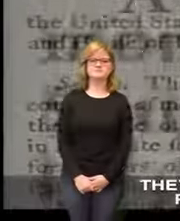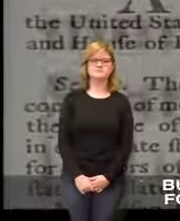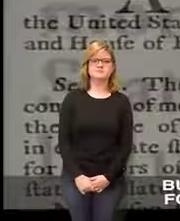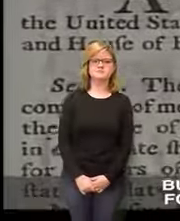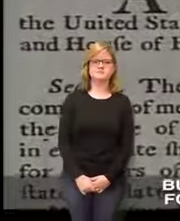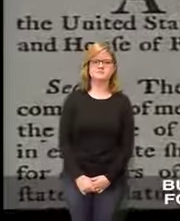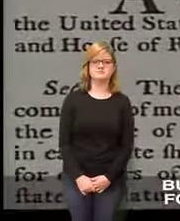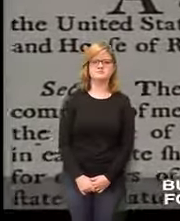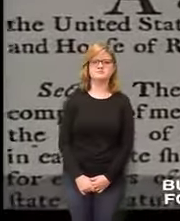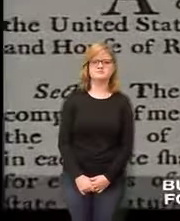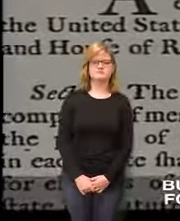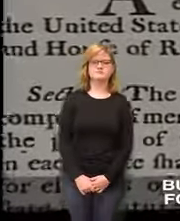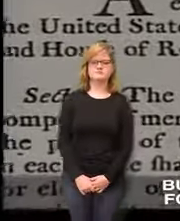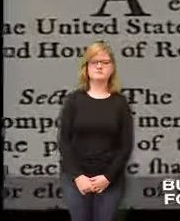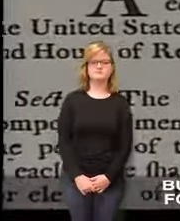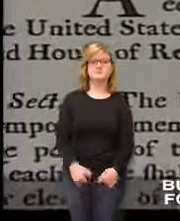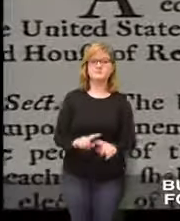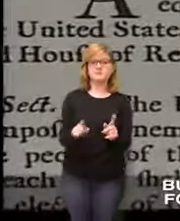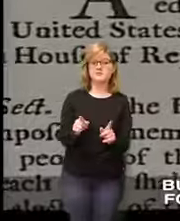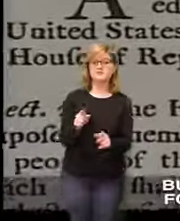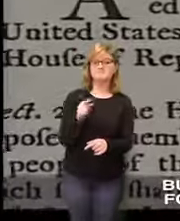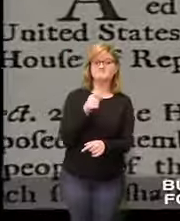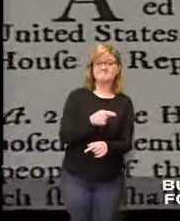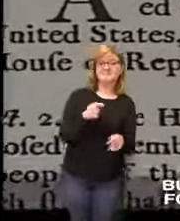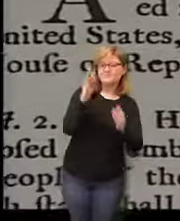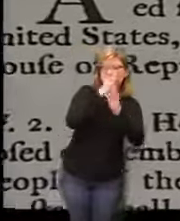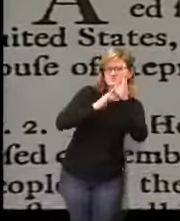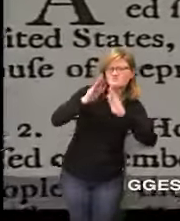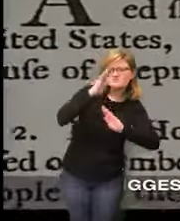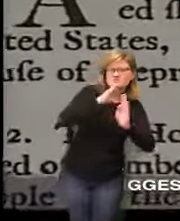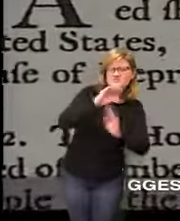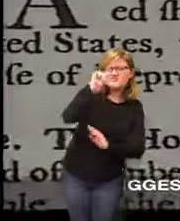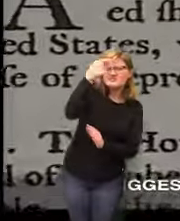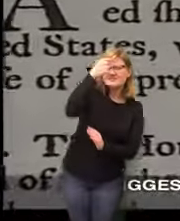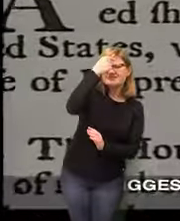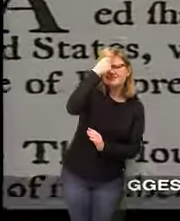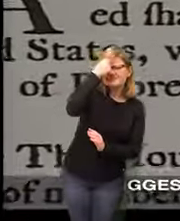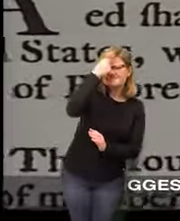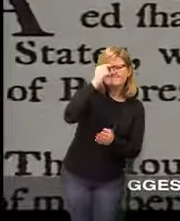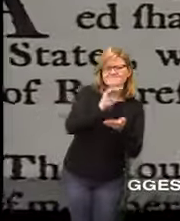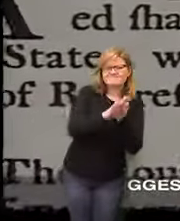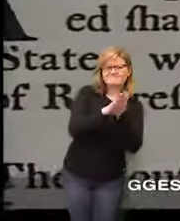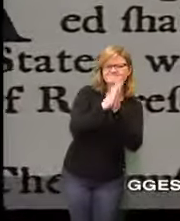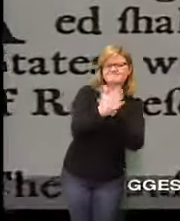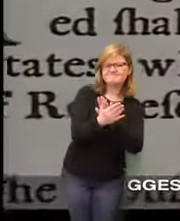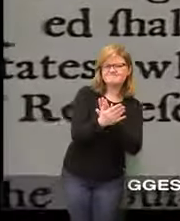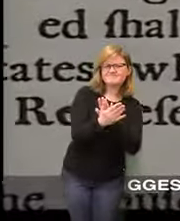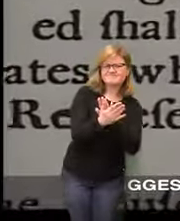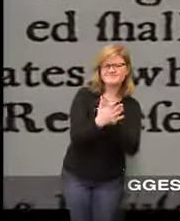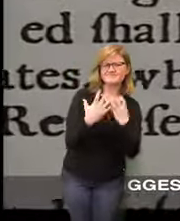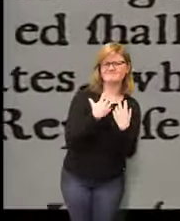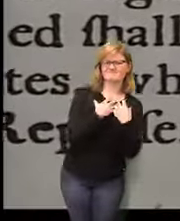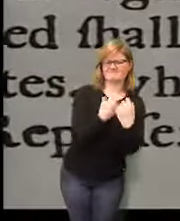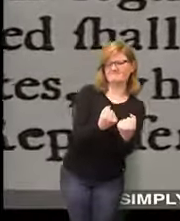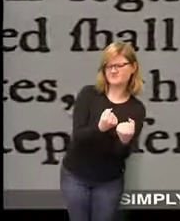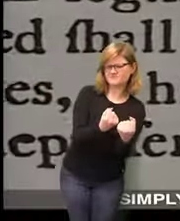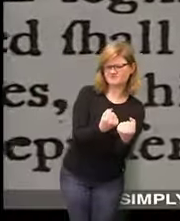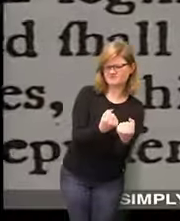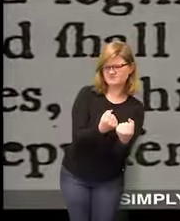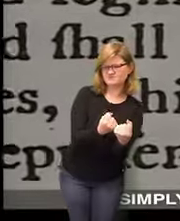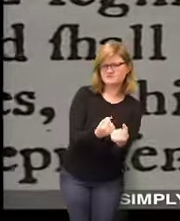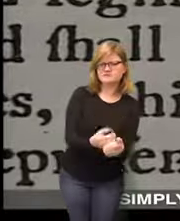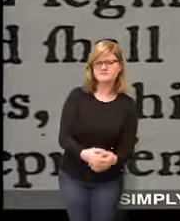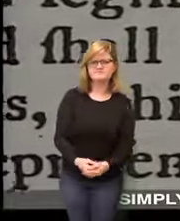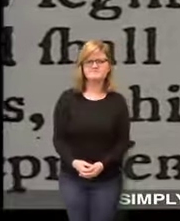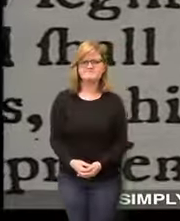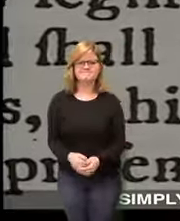reasonable but they have no answer for the anti-federalists biggest worry that the proposed government will